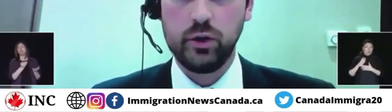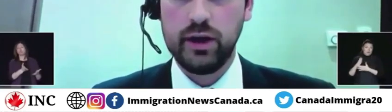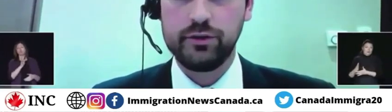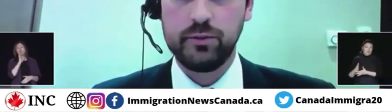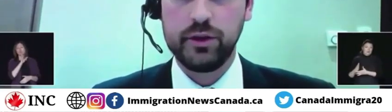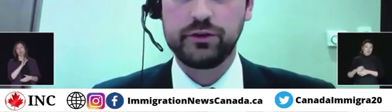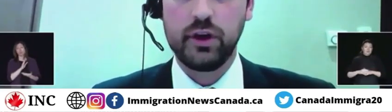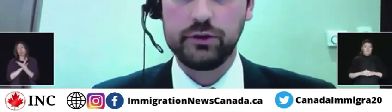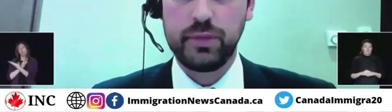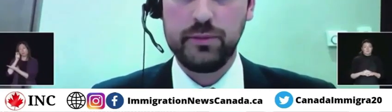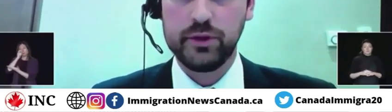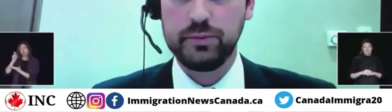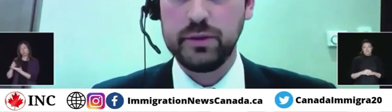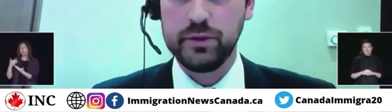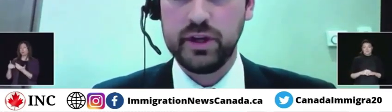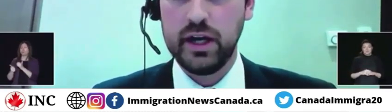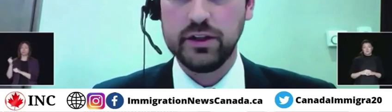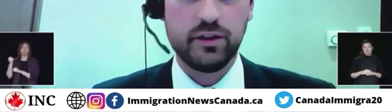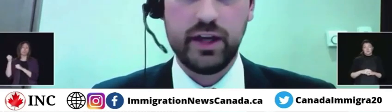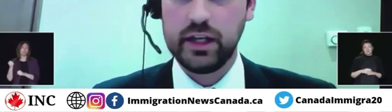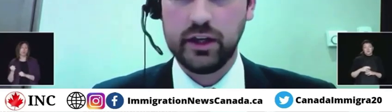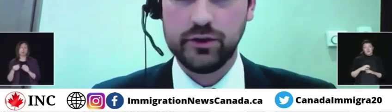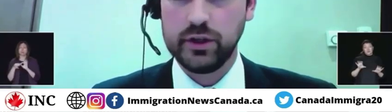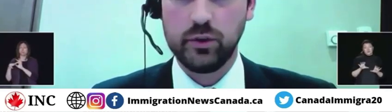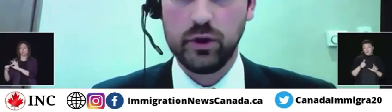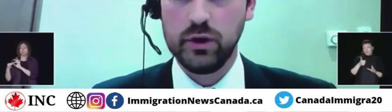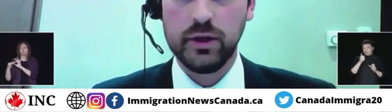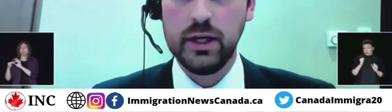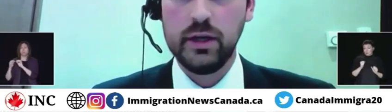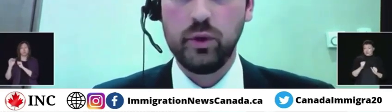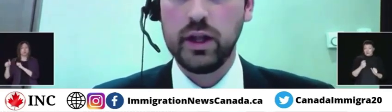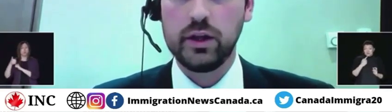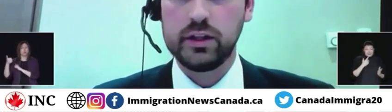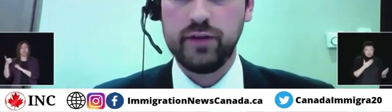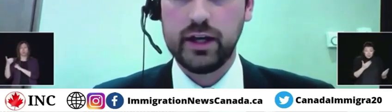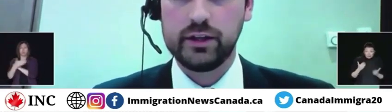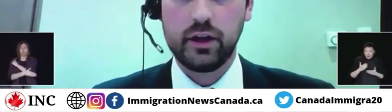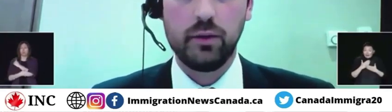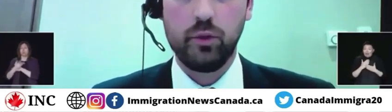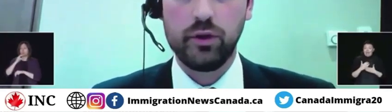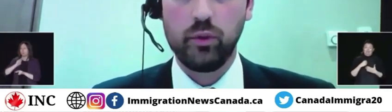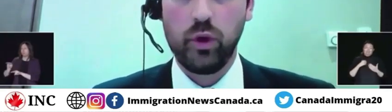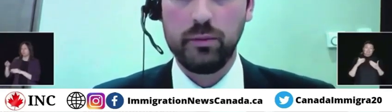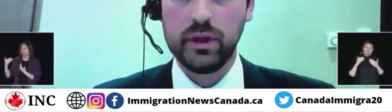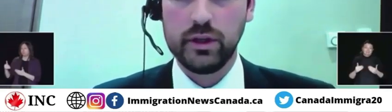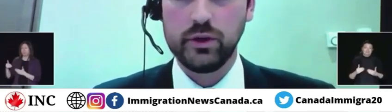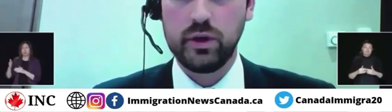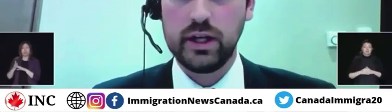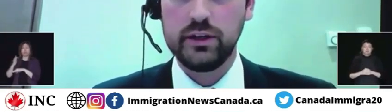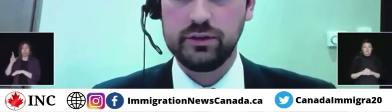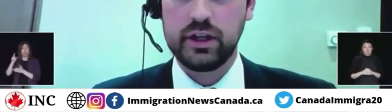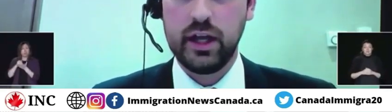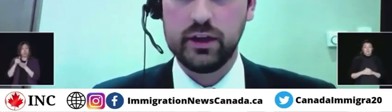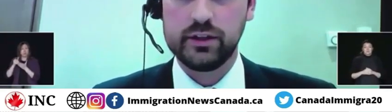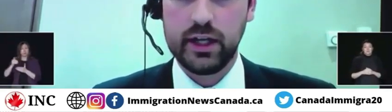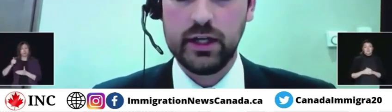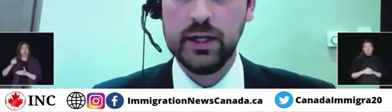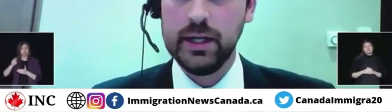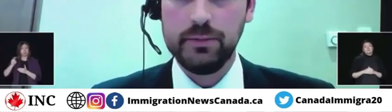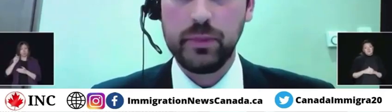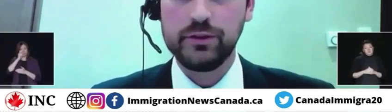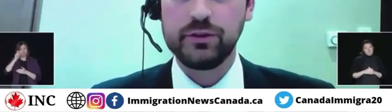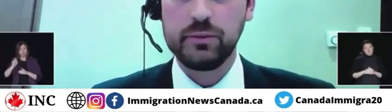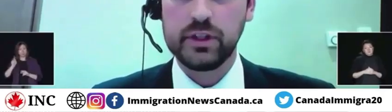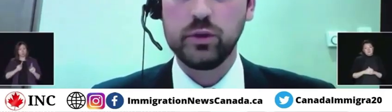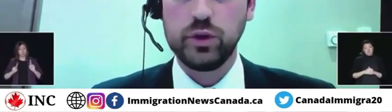people of Ukraine who have some of the strongest people-to-people ties of any country in the world. When I look at the fact that there are more than 1 million Ukrainians in Canada